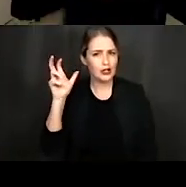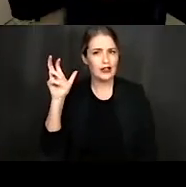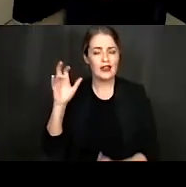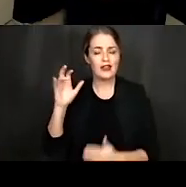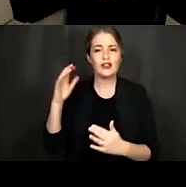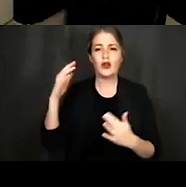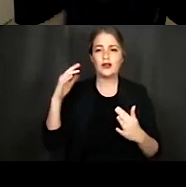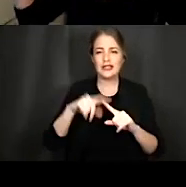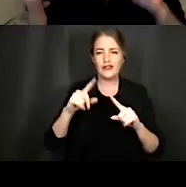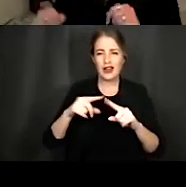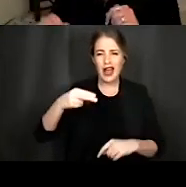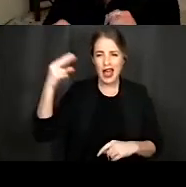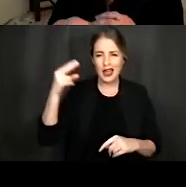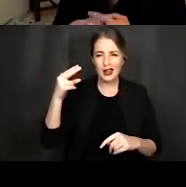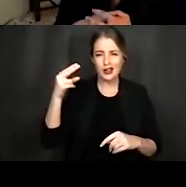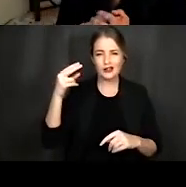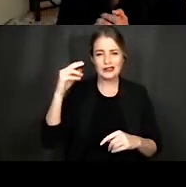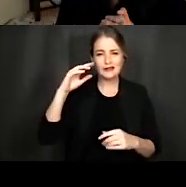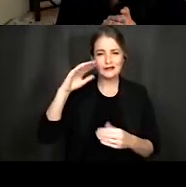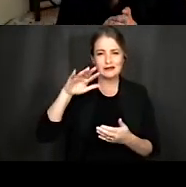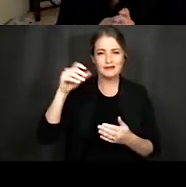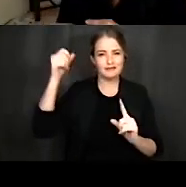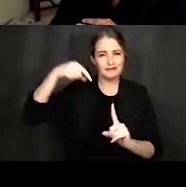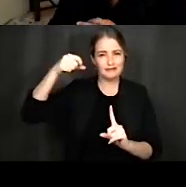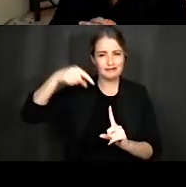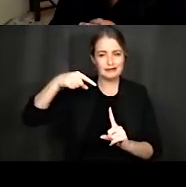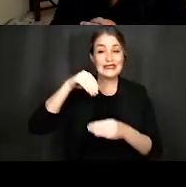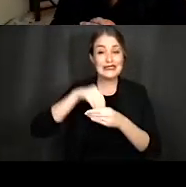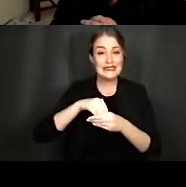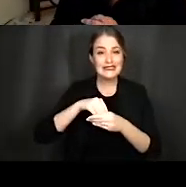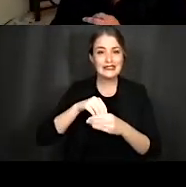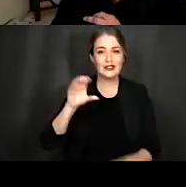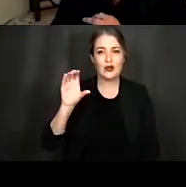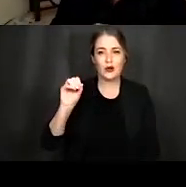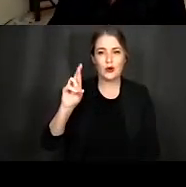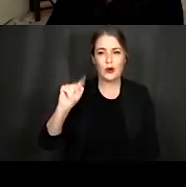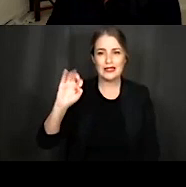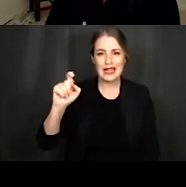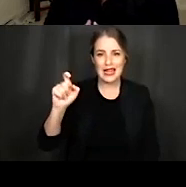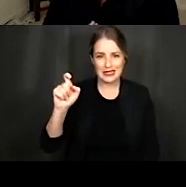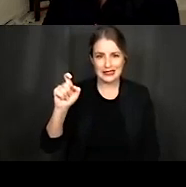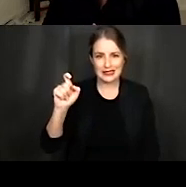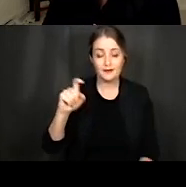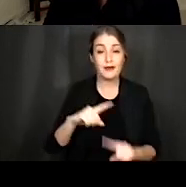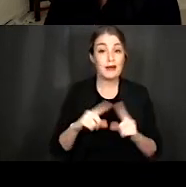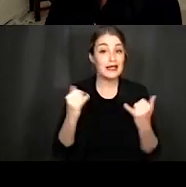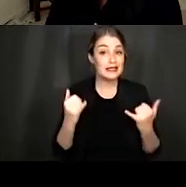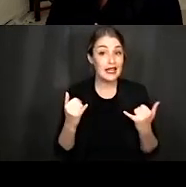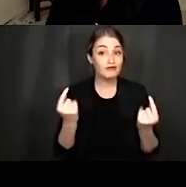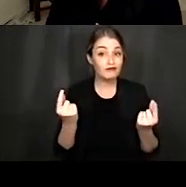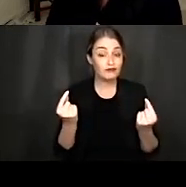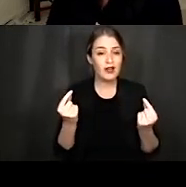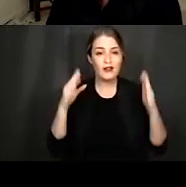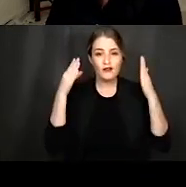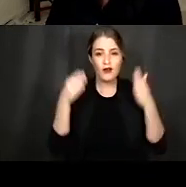higher order processing centers located in the cortex. But today, what I'd like to do is focus on some of the